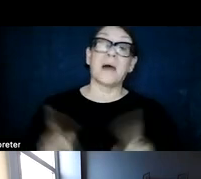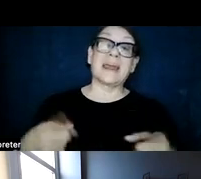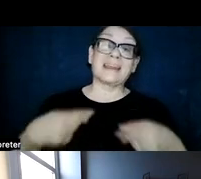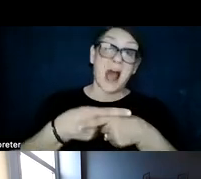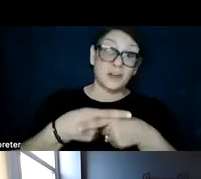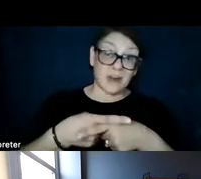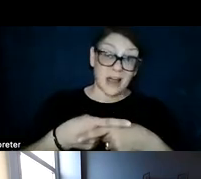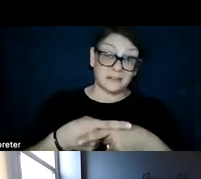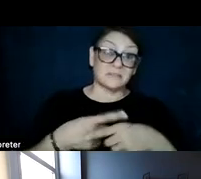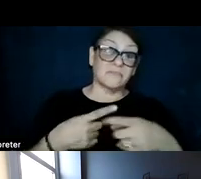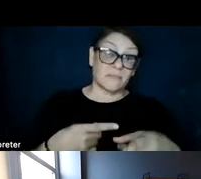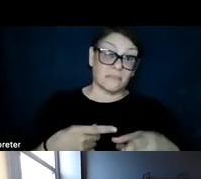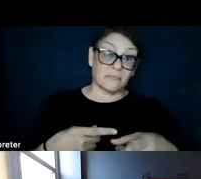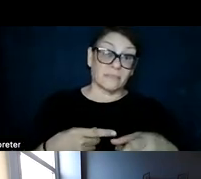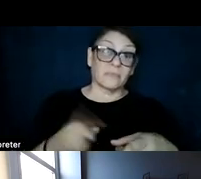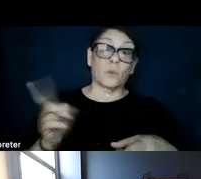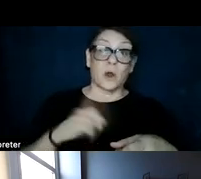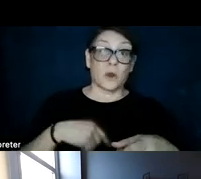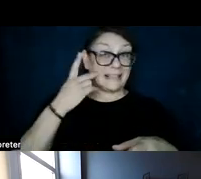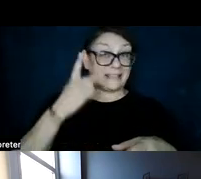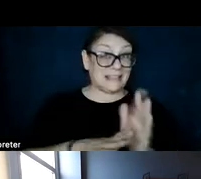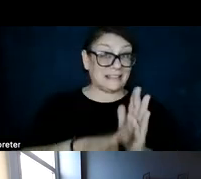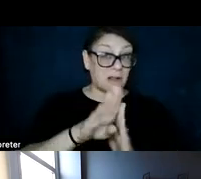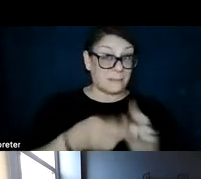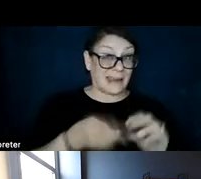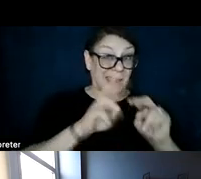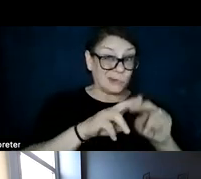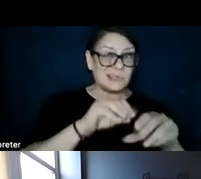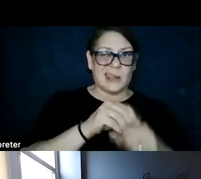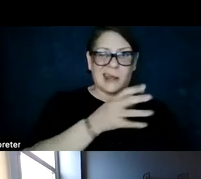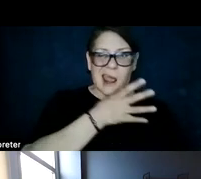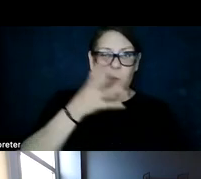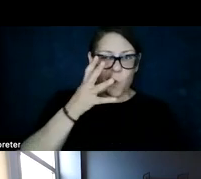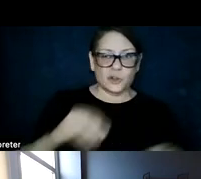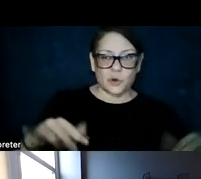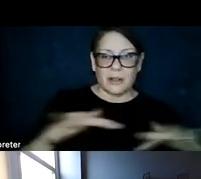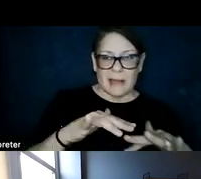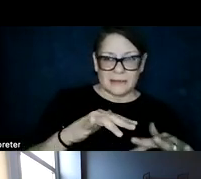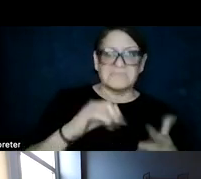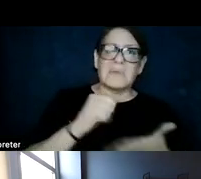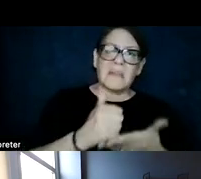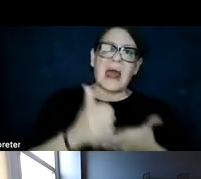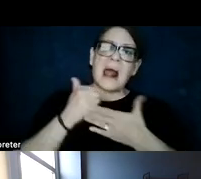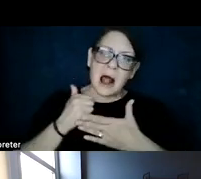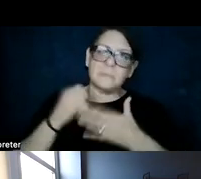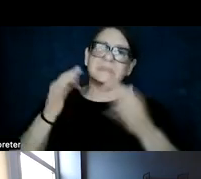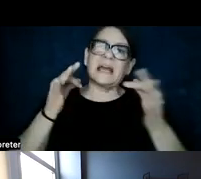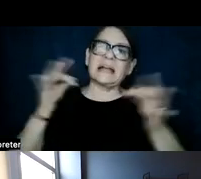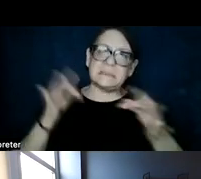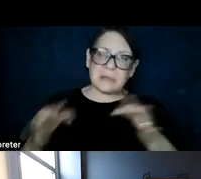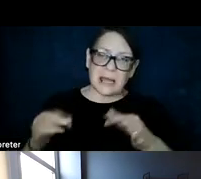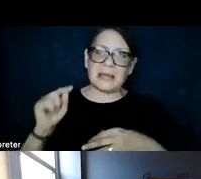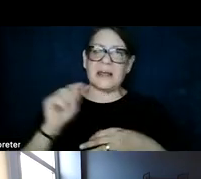where we are seeing development increasingly is agricultural lands, and that helps explain this